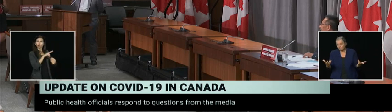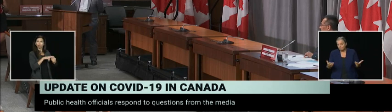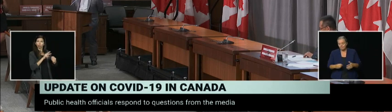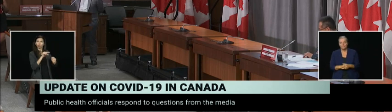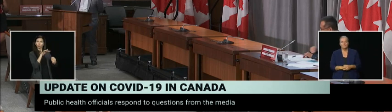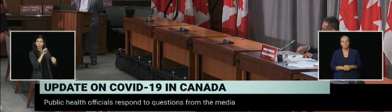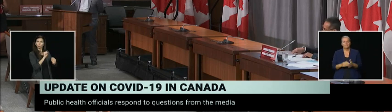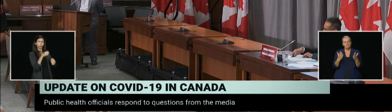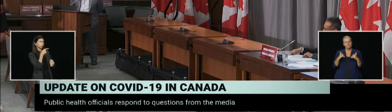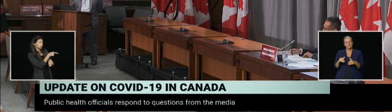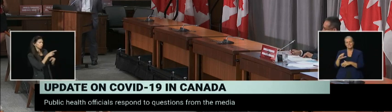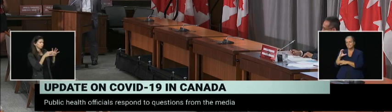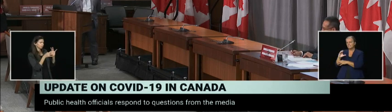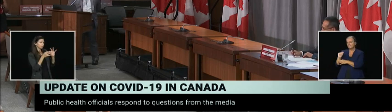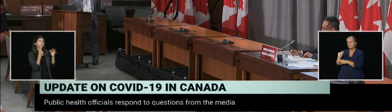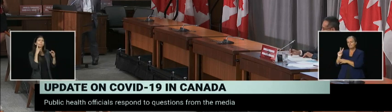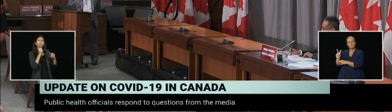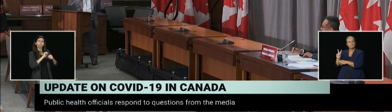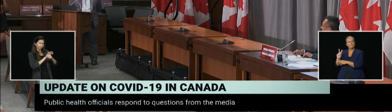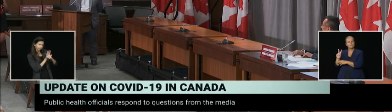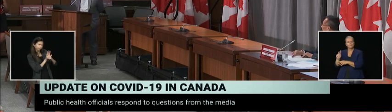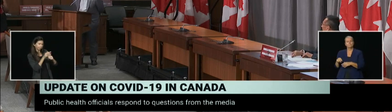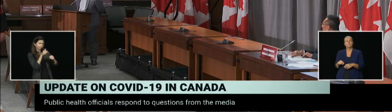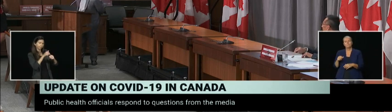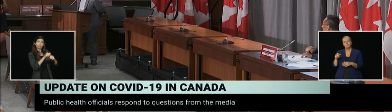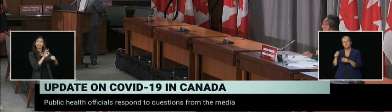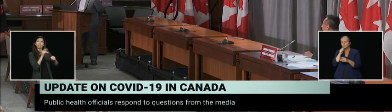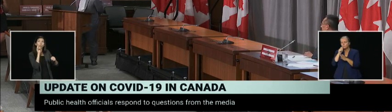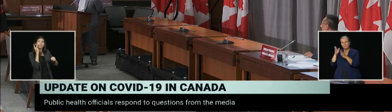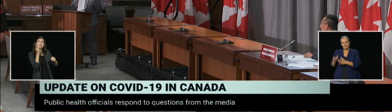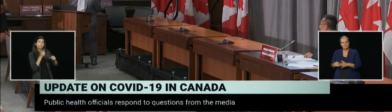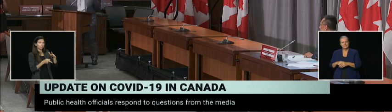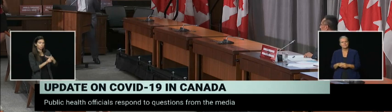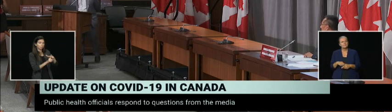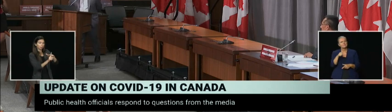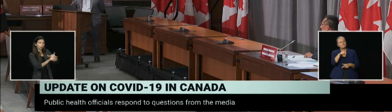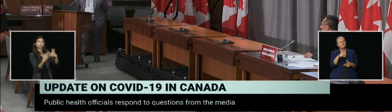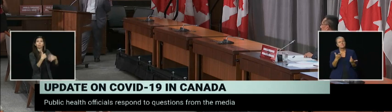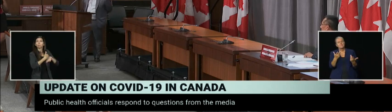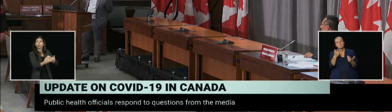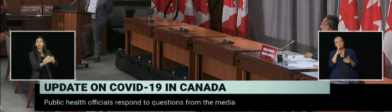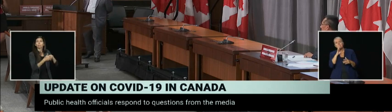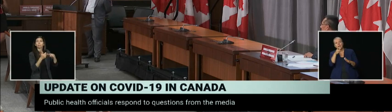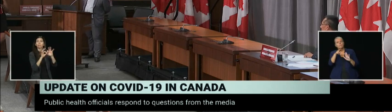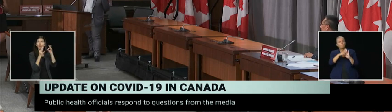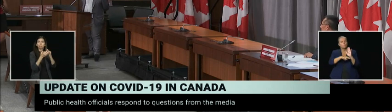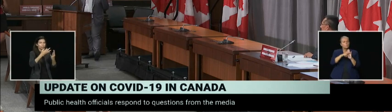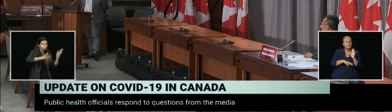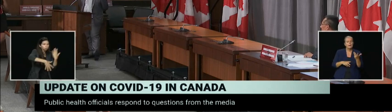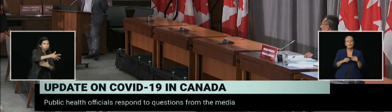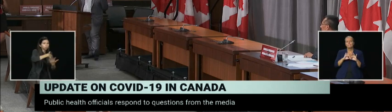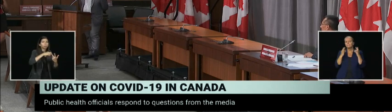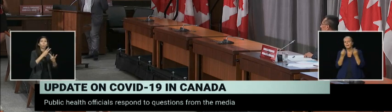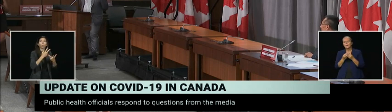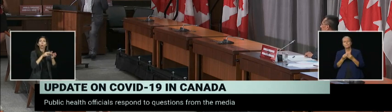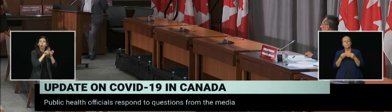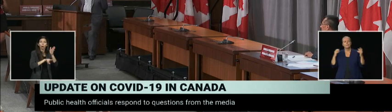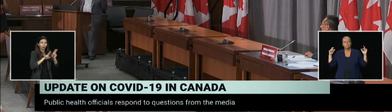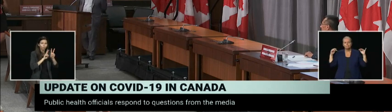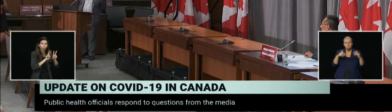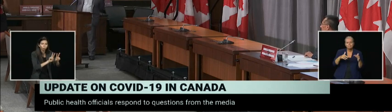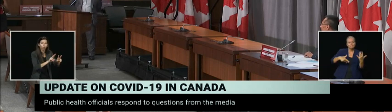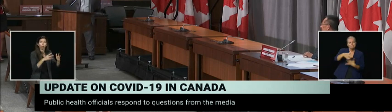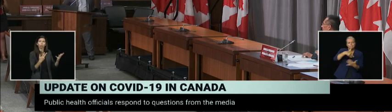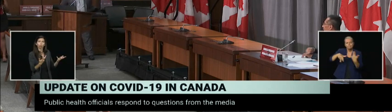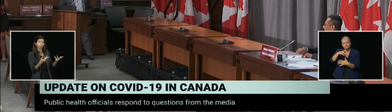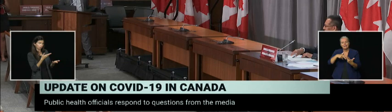so funerals or, you know, family gatherings. I think about here in Ontario, you know, is our 10-person bubble too big when we